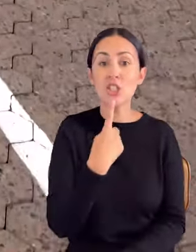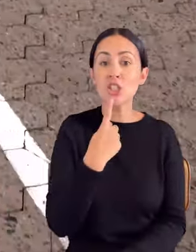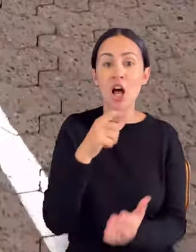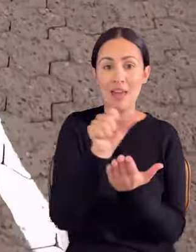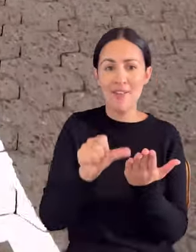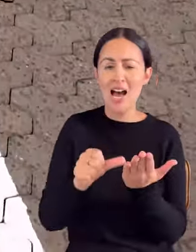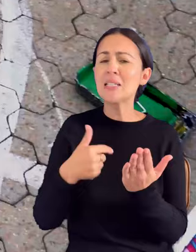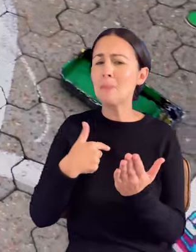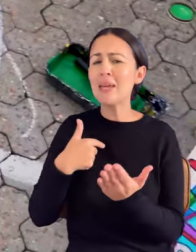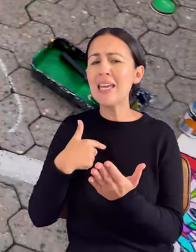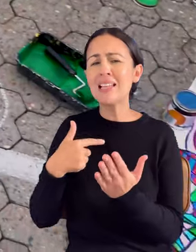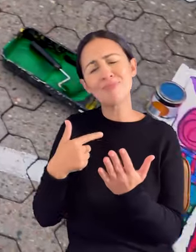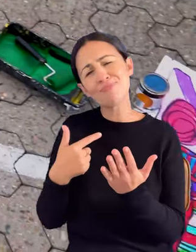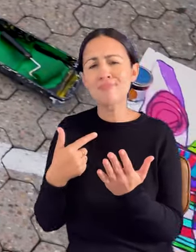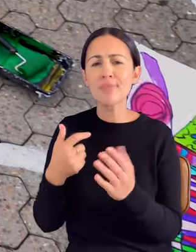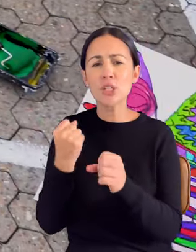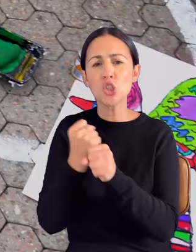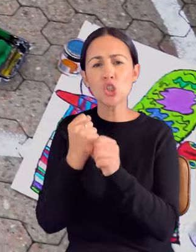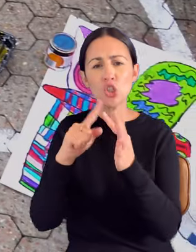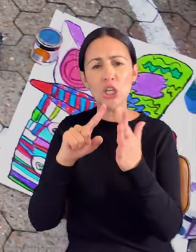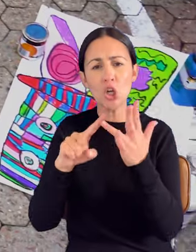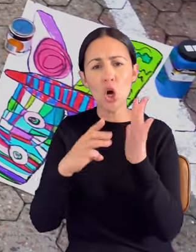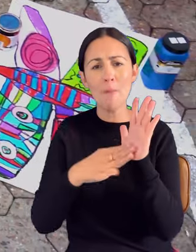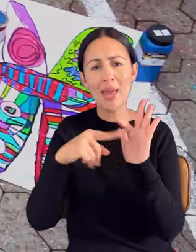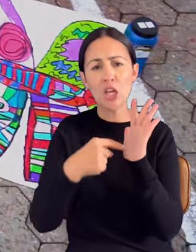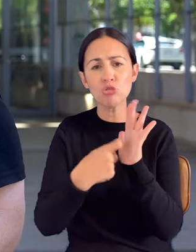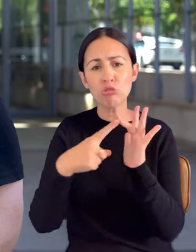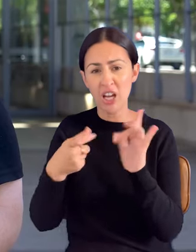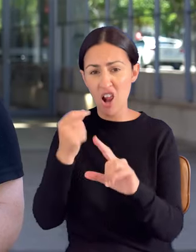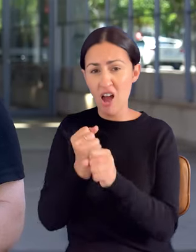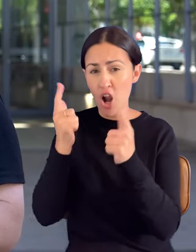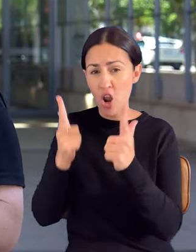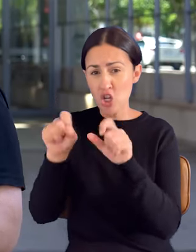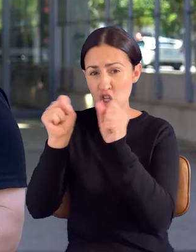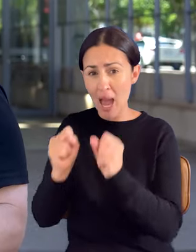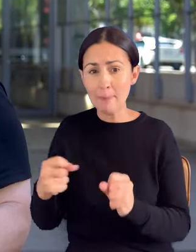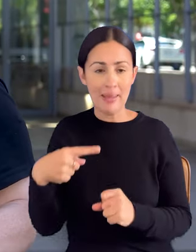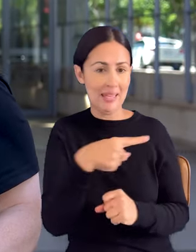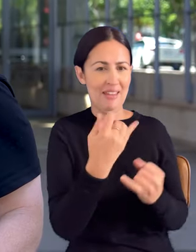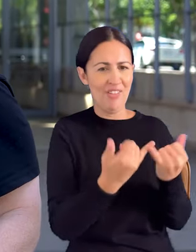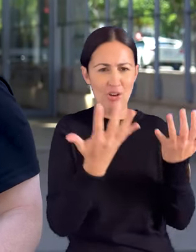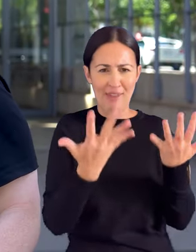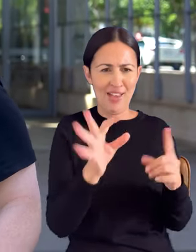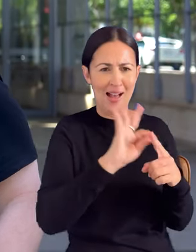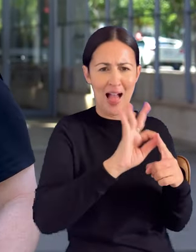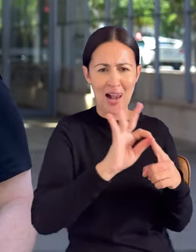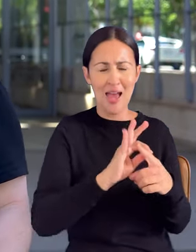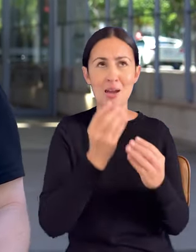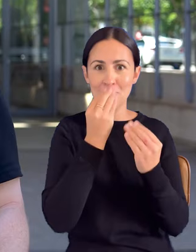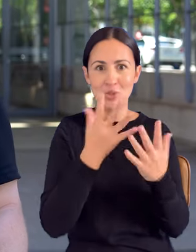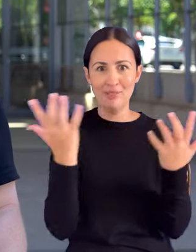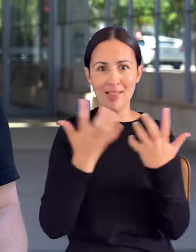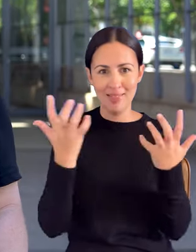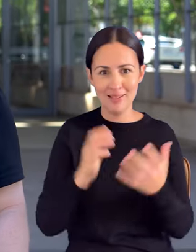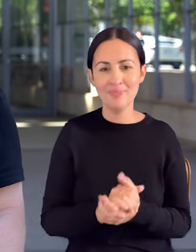and geometric and then Digbee has this wonderful colourful work that he does. And I'm happy I do animals